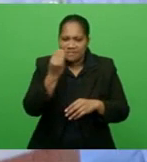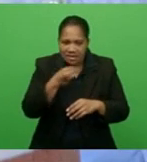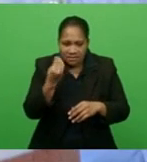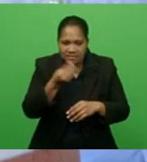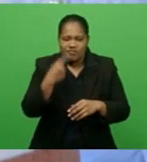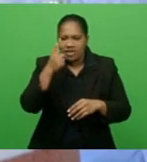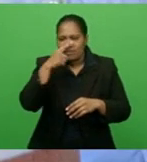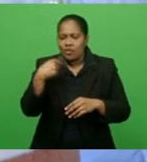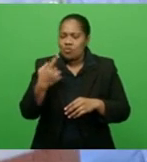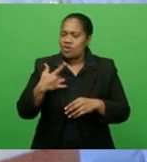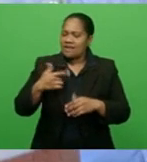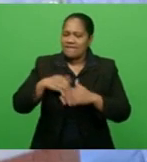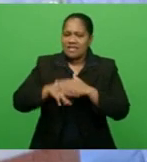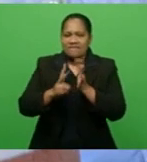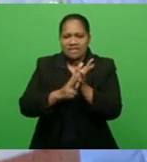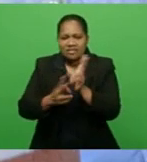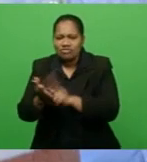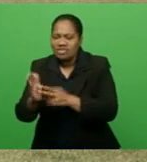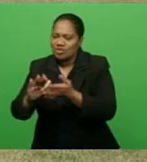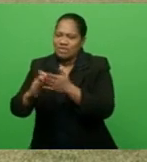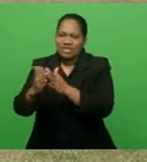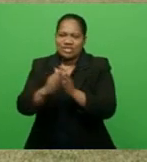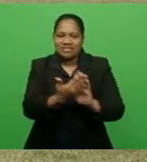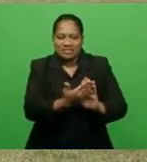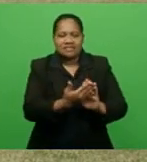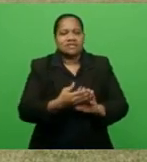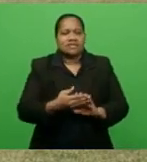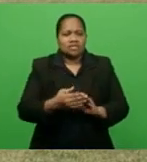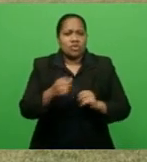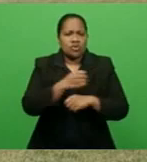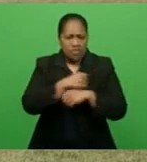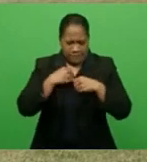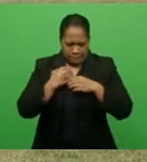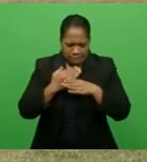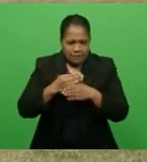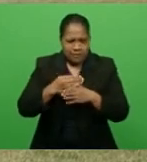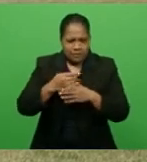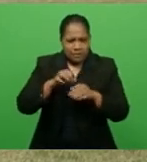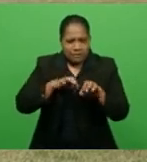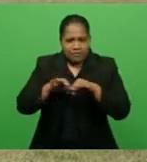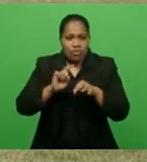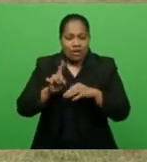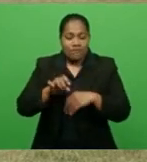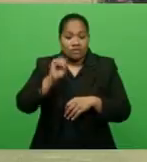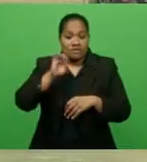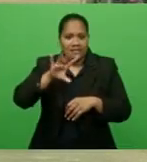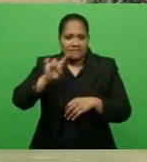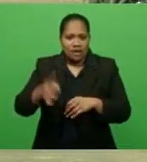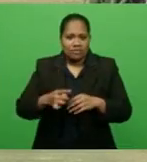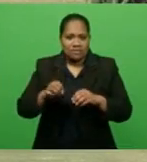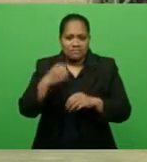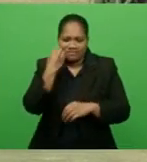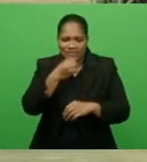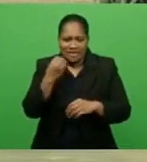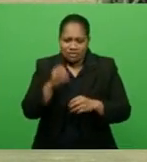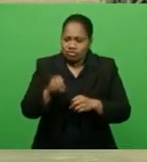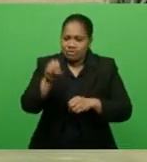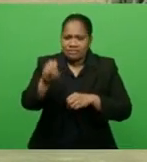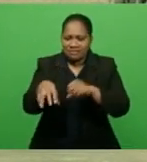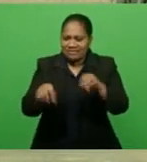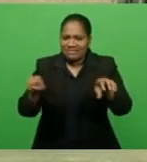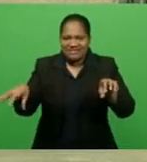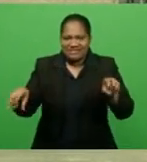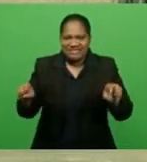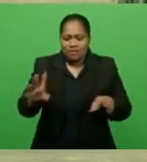living in the community, in the villages, to our associates. Our intention is to reach 10,000 meals over the next two months. The